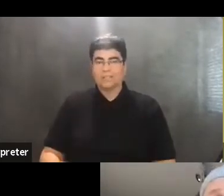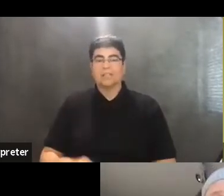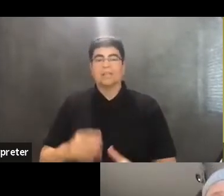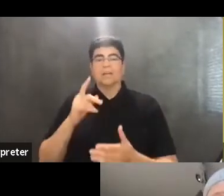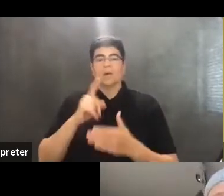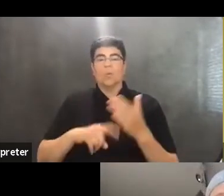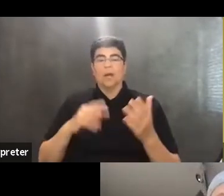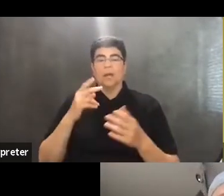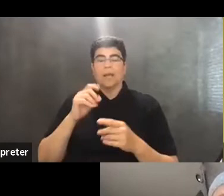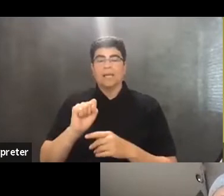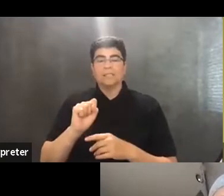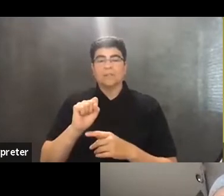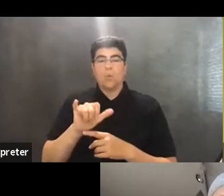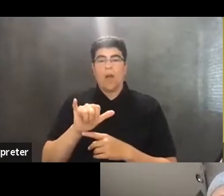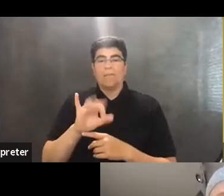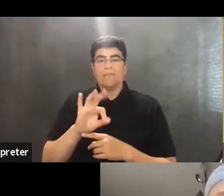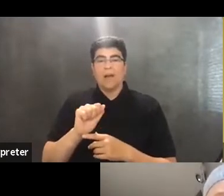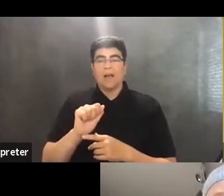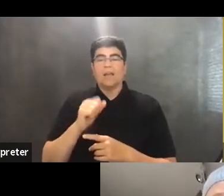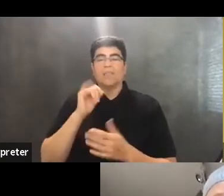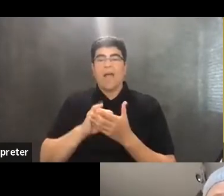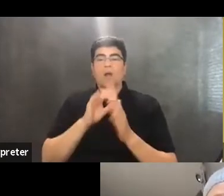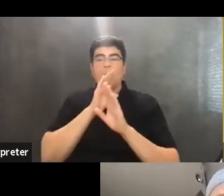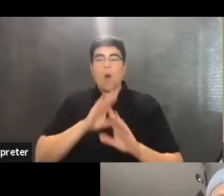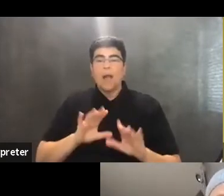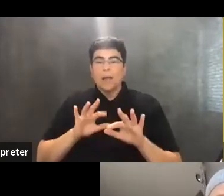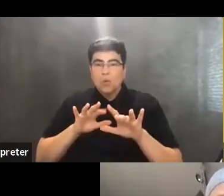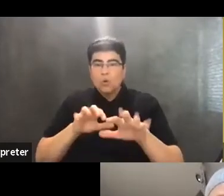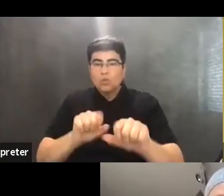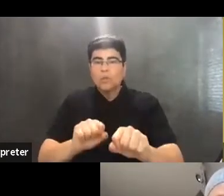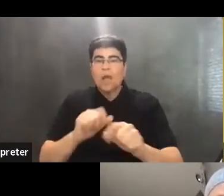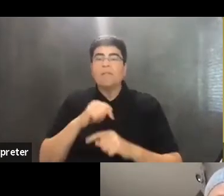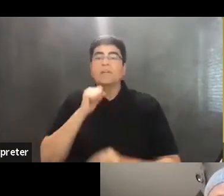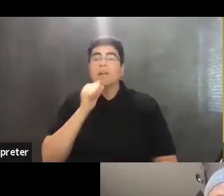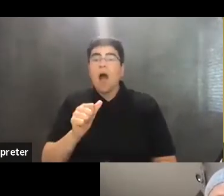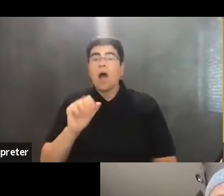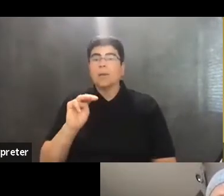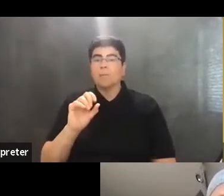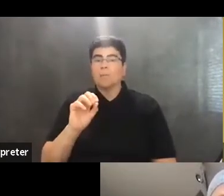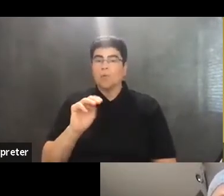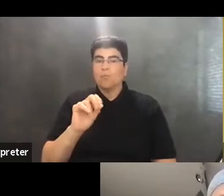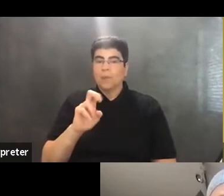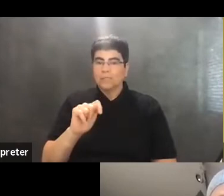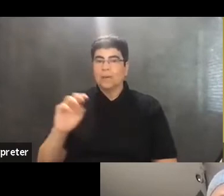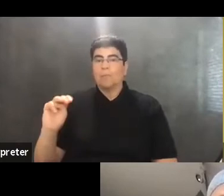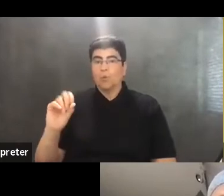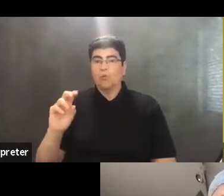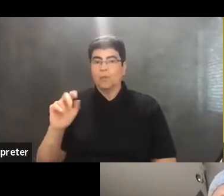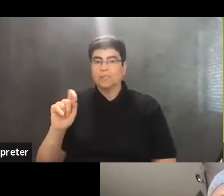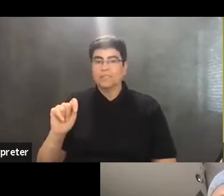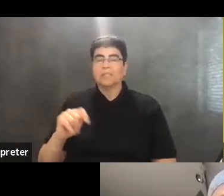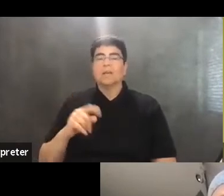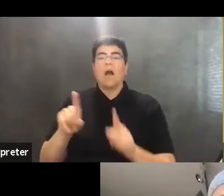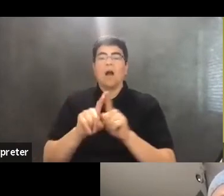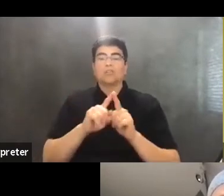Bayak calls the quiet encroachment of non-movement movements. There's also the movement of